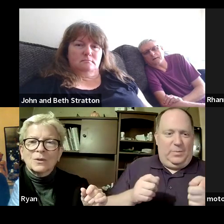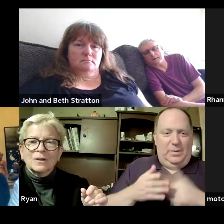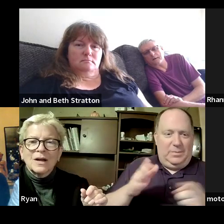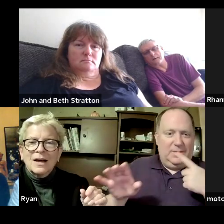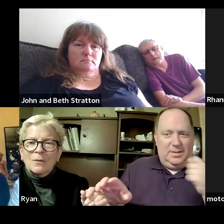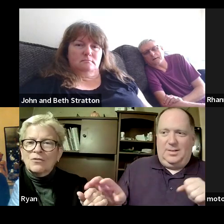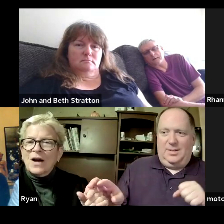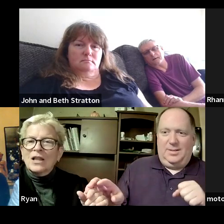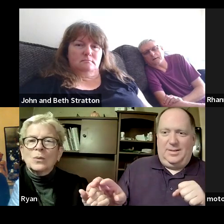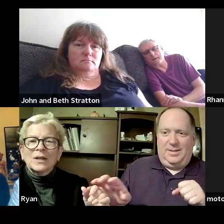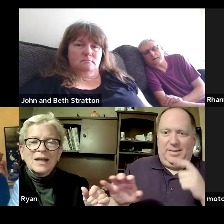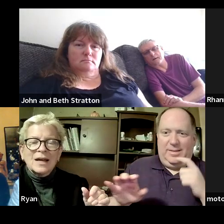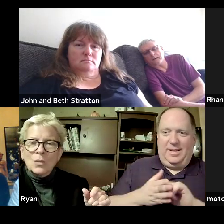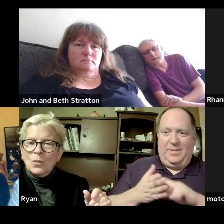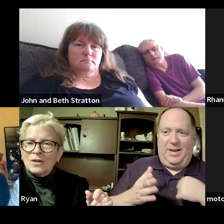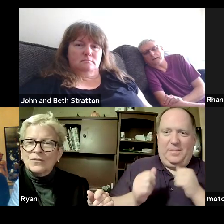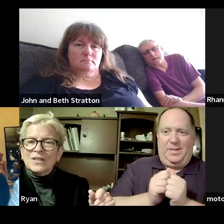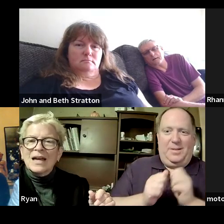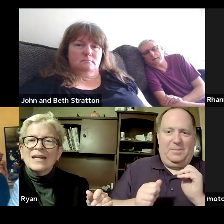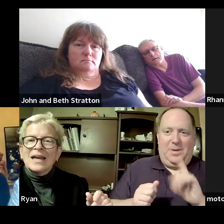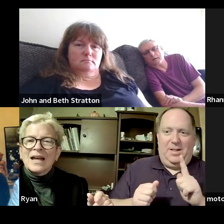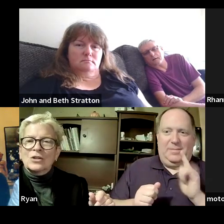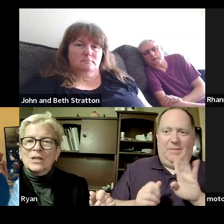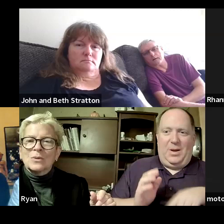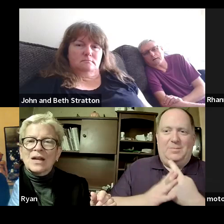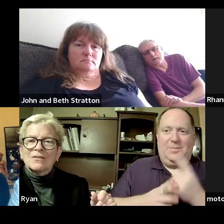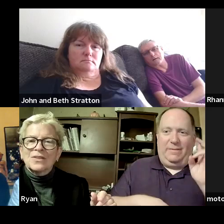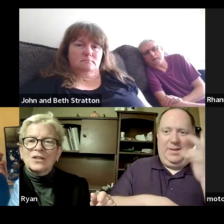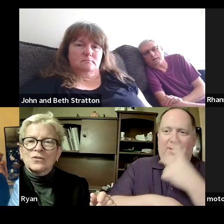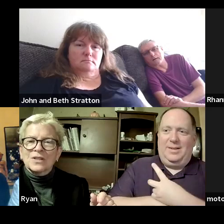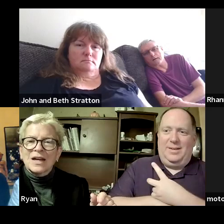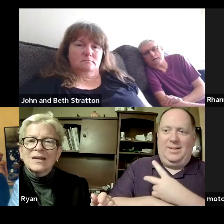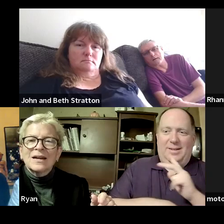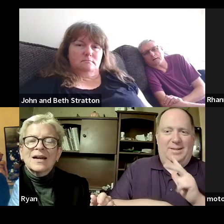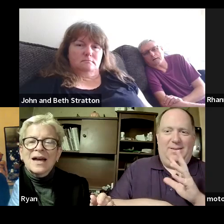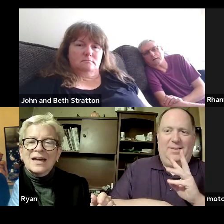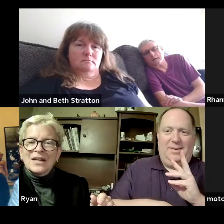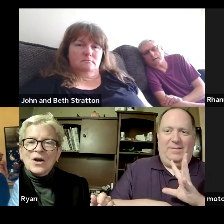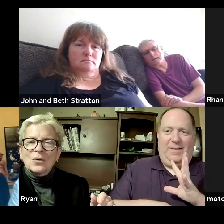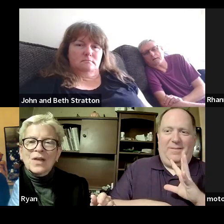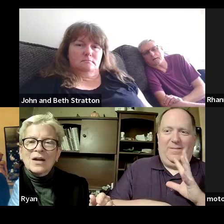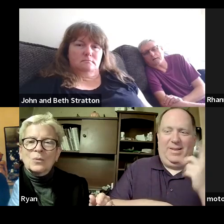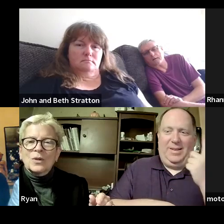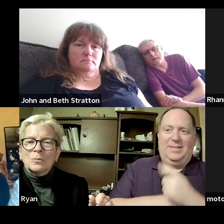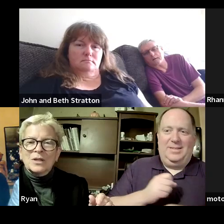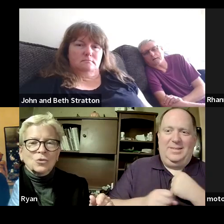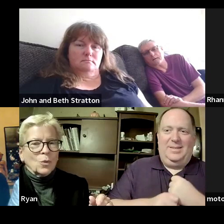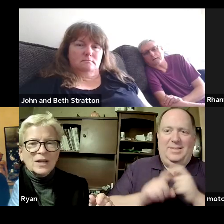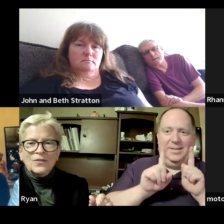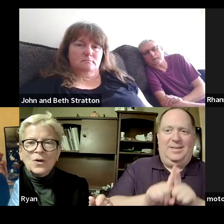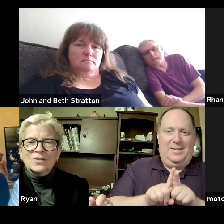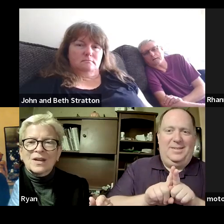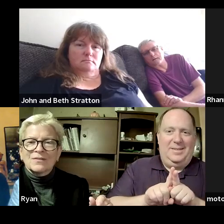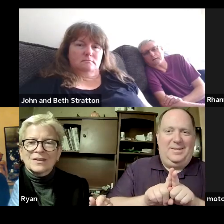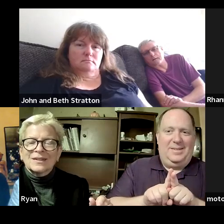we're we're following what you've said and i agree with everything you've said and i know that we will be